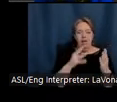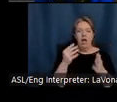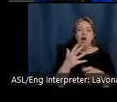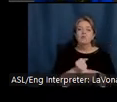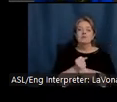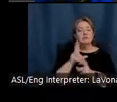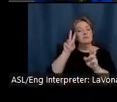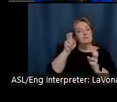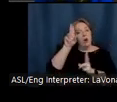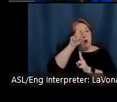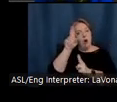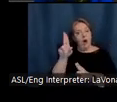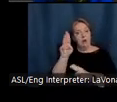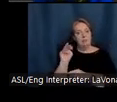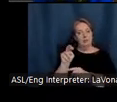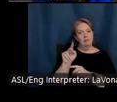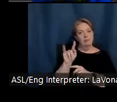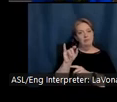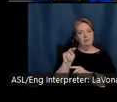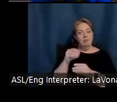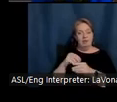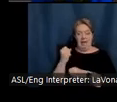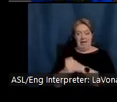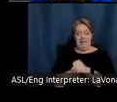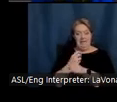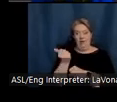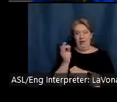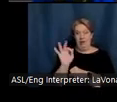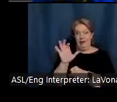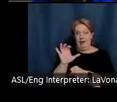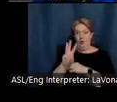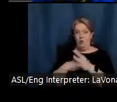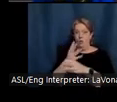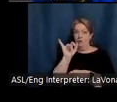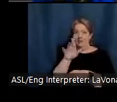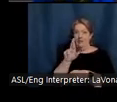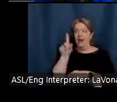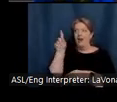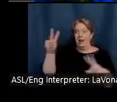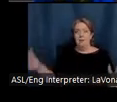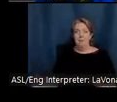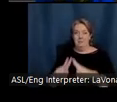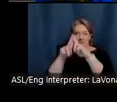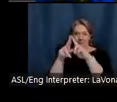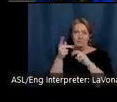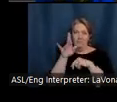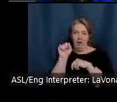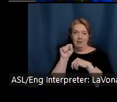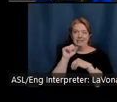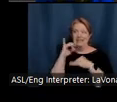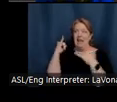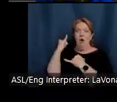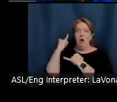in the 1900 World's Fair in Paris, which brought international attention to